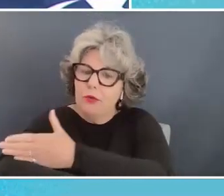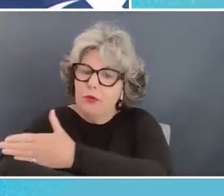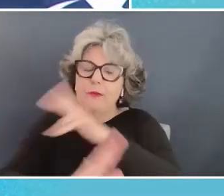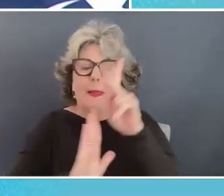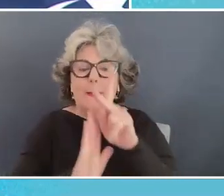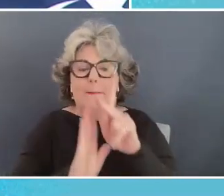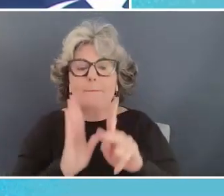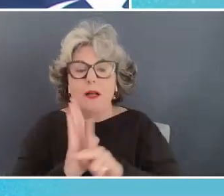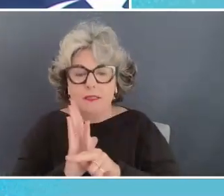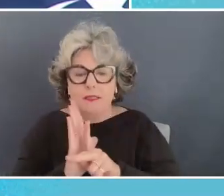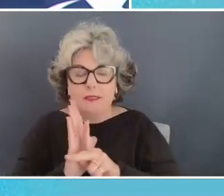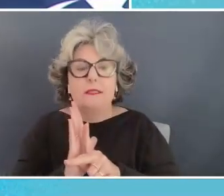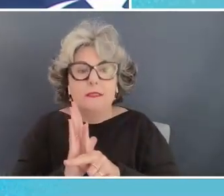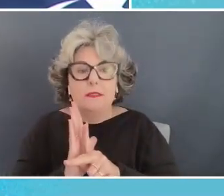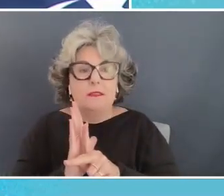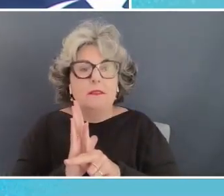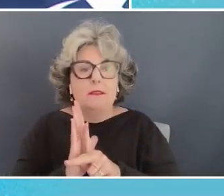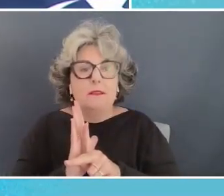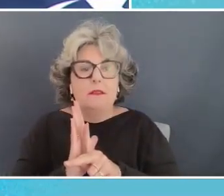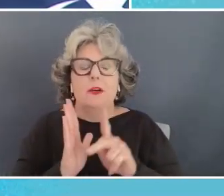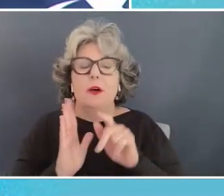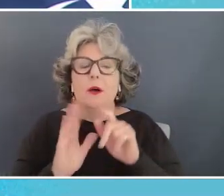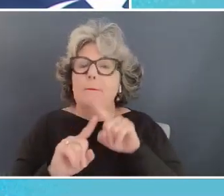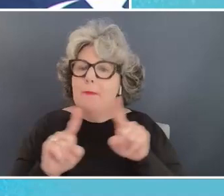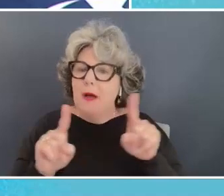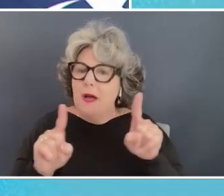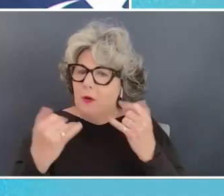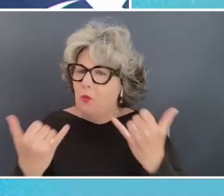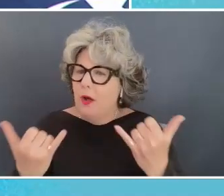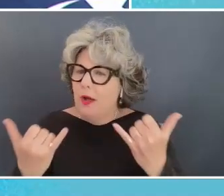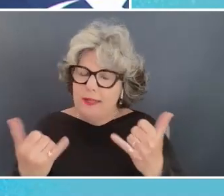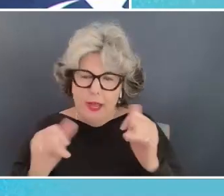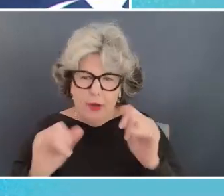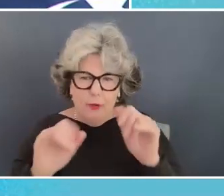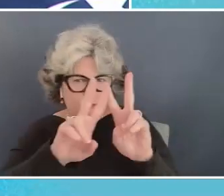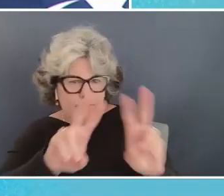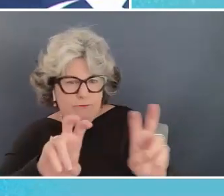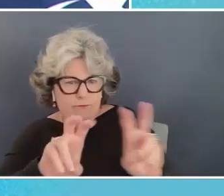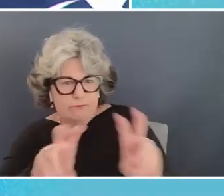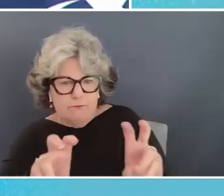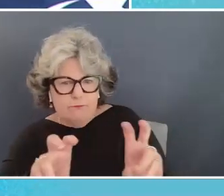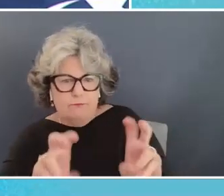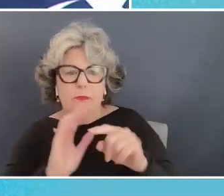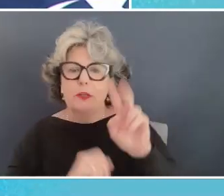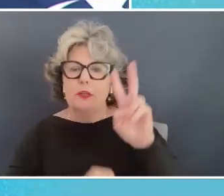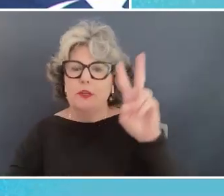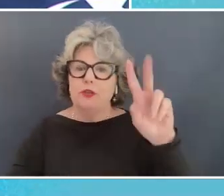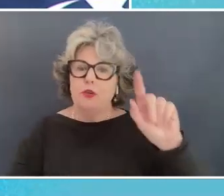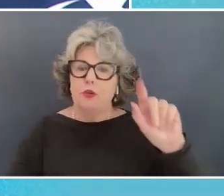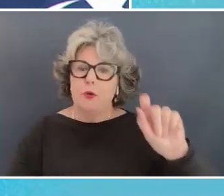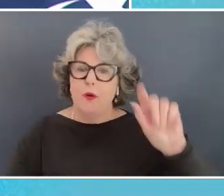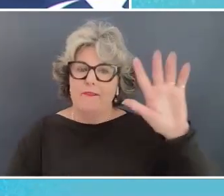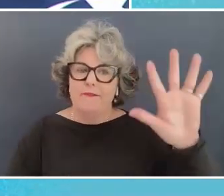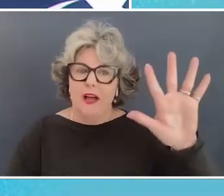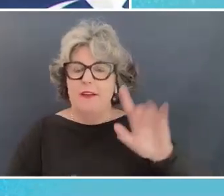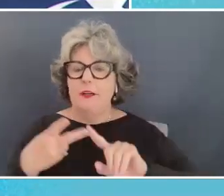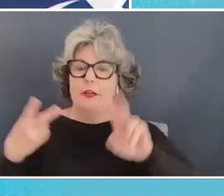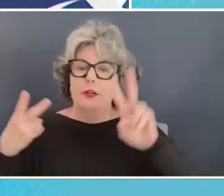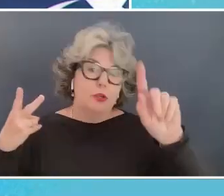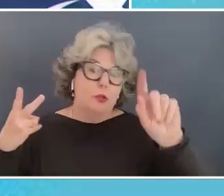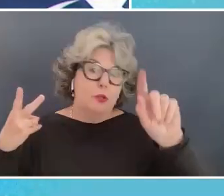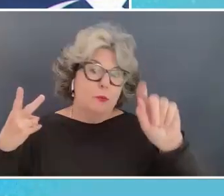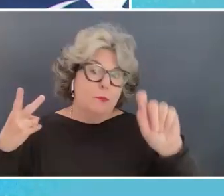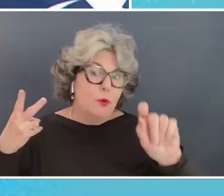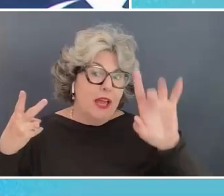at higher scenarios but we are looking at scenarios of 2.5 2.8 centigrade